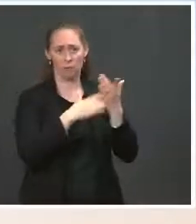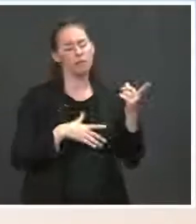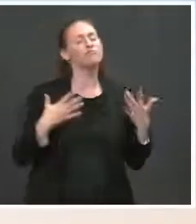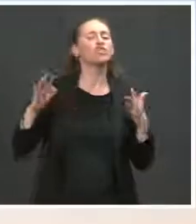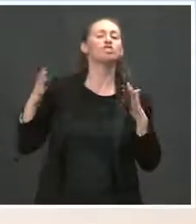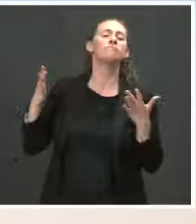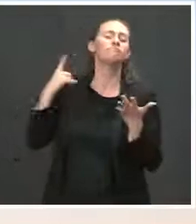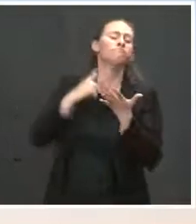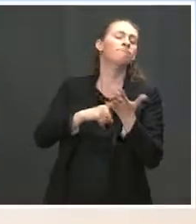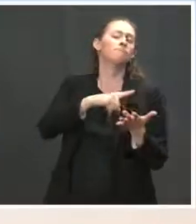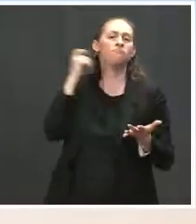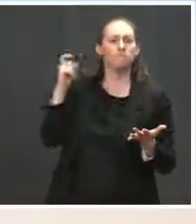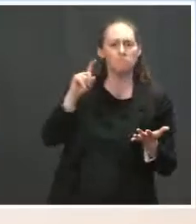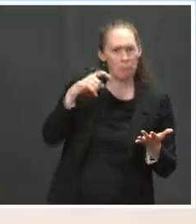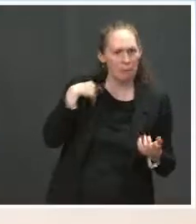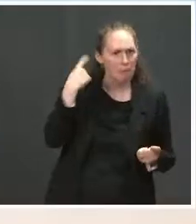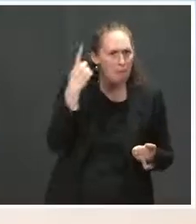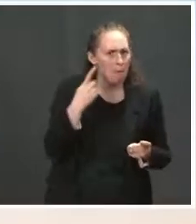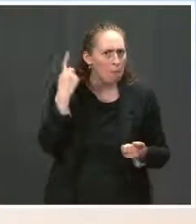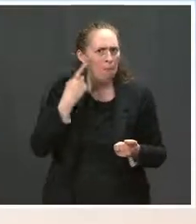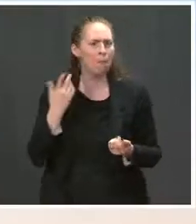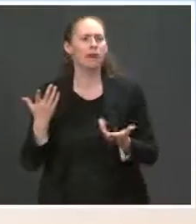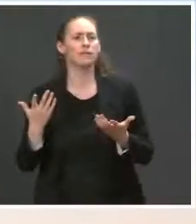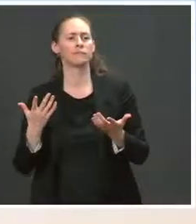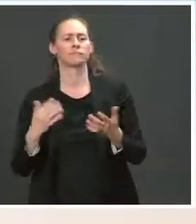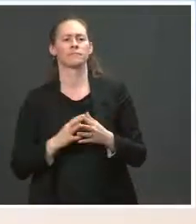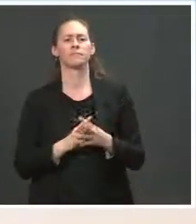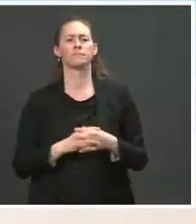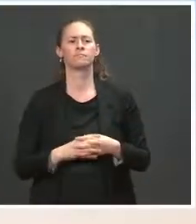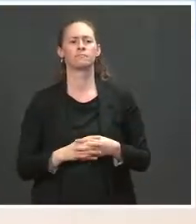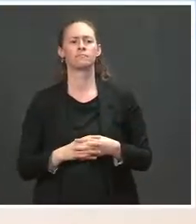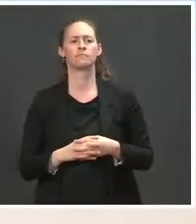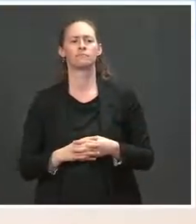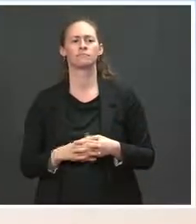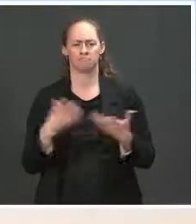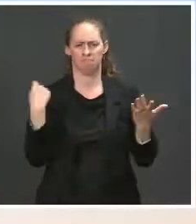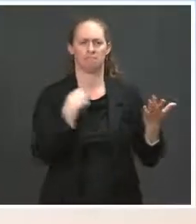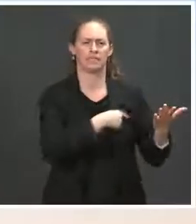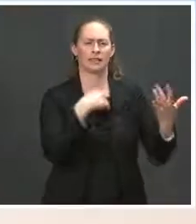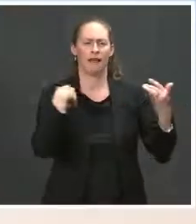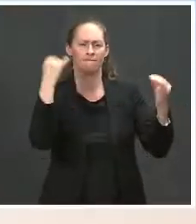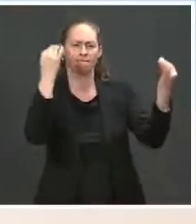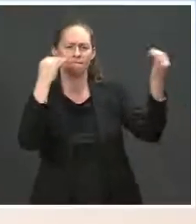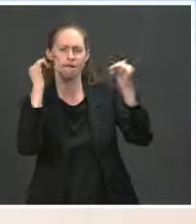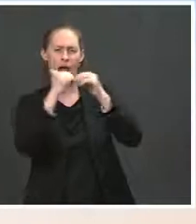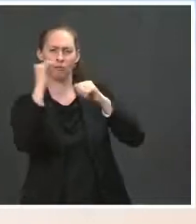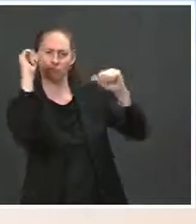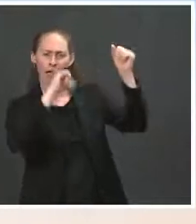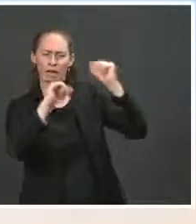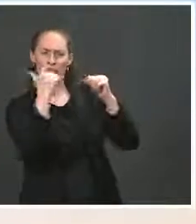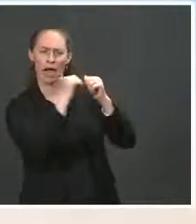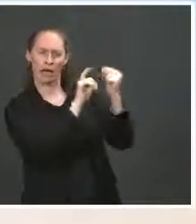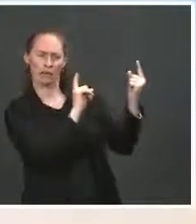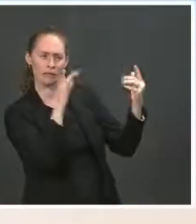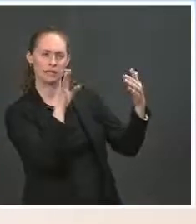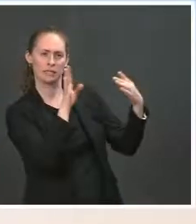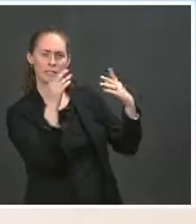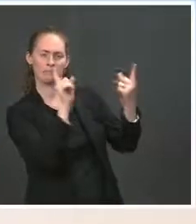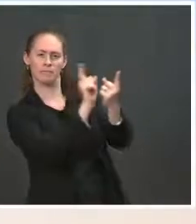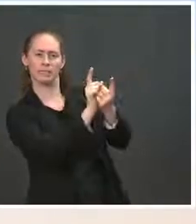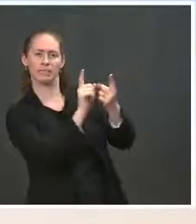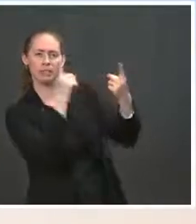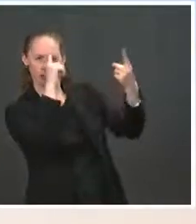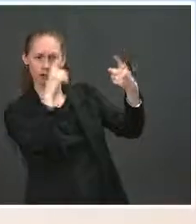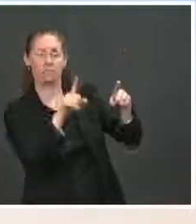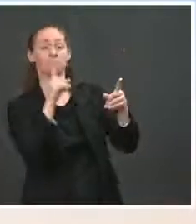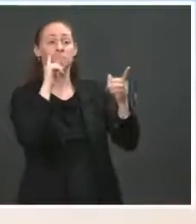be achieved, because we have several paths toward achieving that objective and that goal. Some include legislation, the American Jobs Plan,